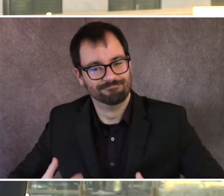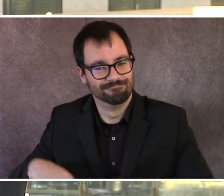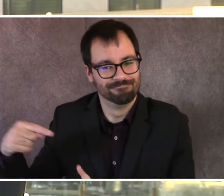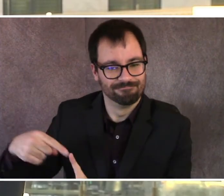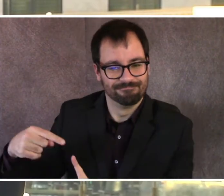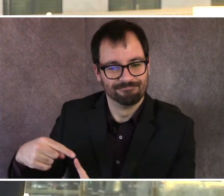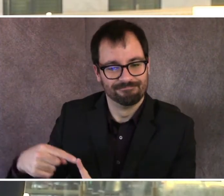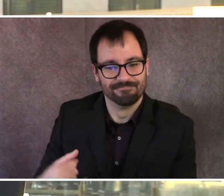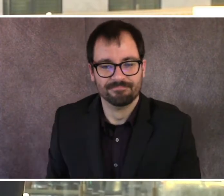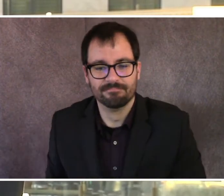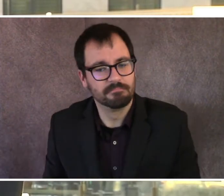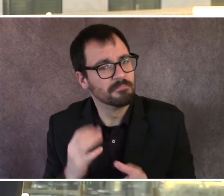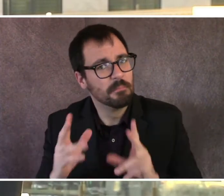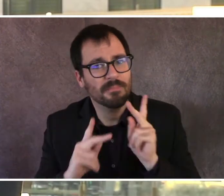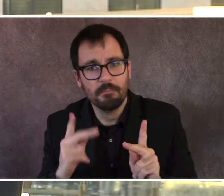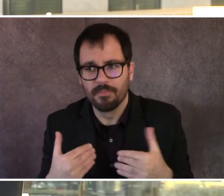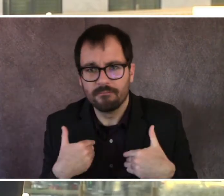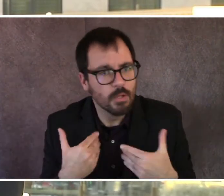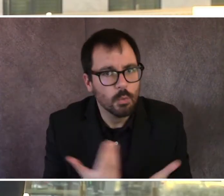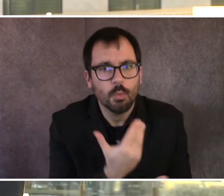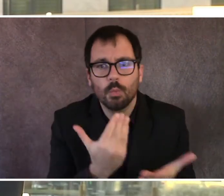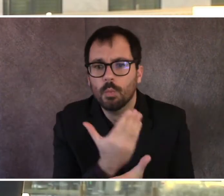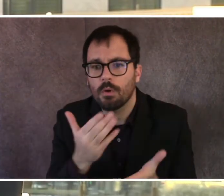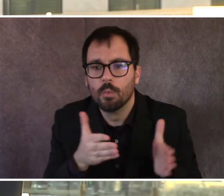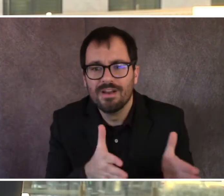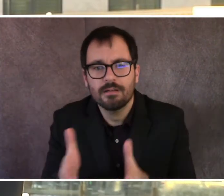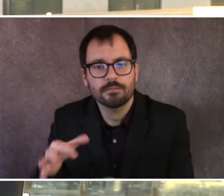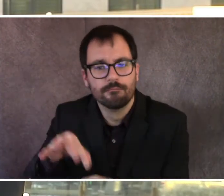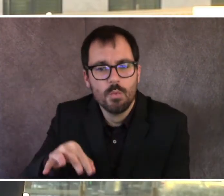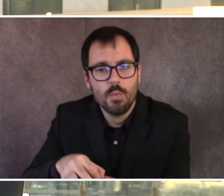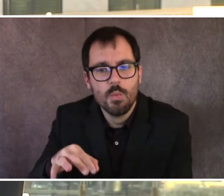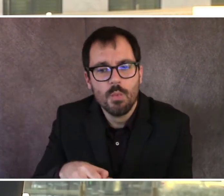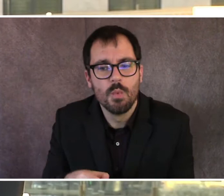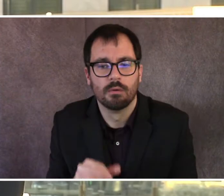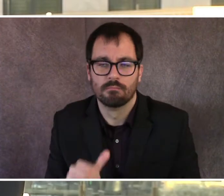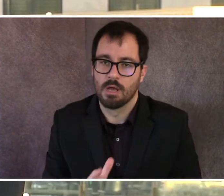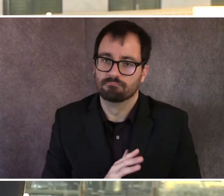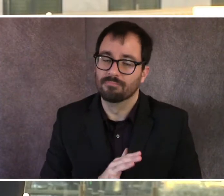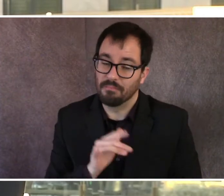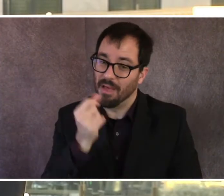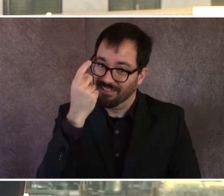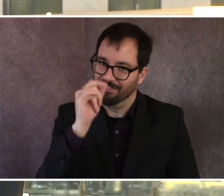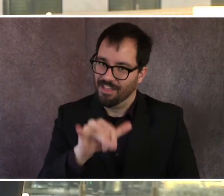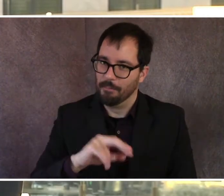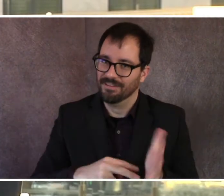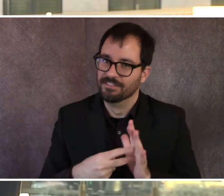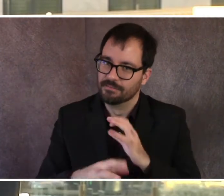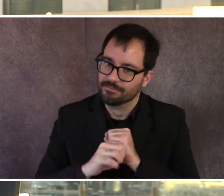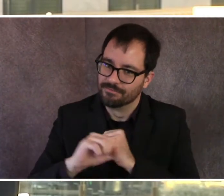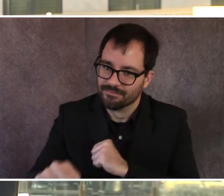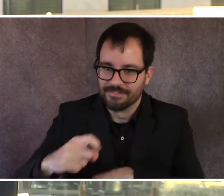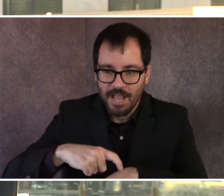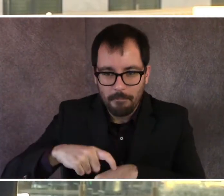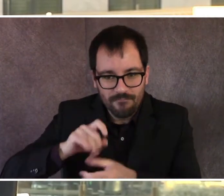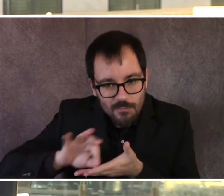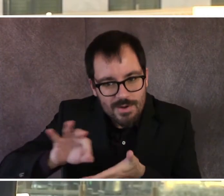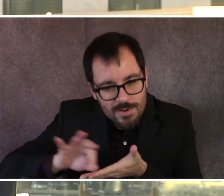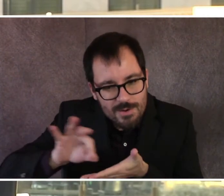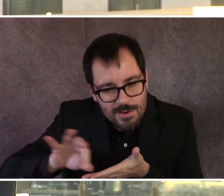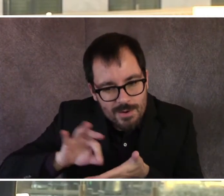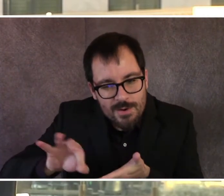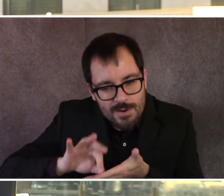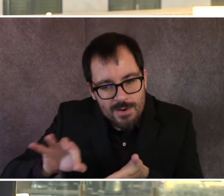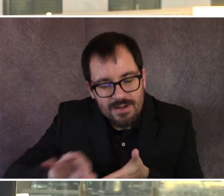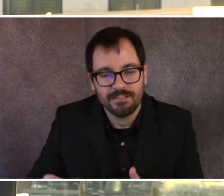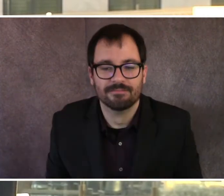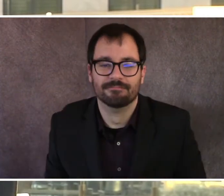opportunities to vote in different ways. And that takes a long time to count. I mean, when you think about it and everyone's system is different. I was watching one of the talk shows last night